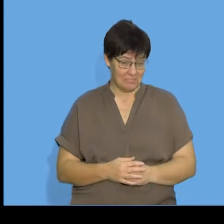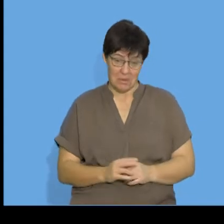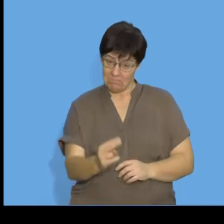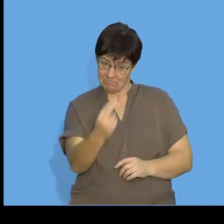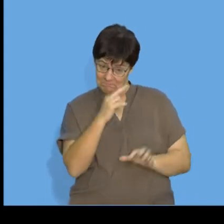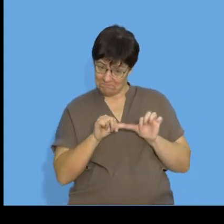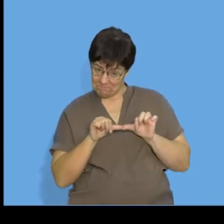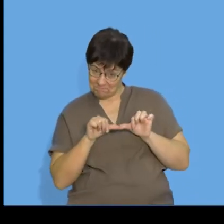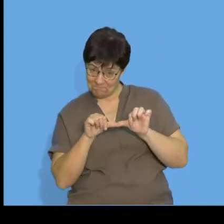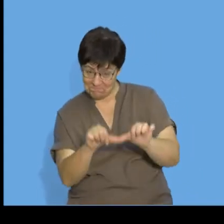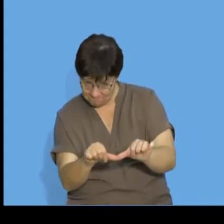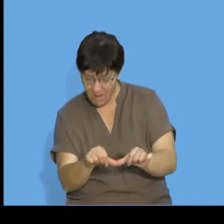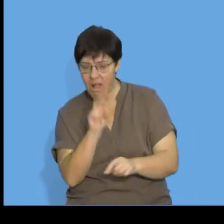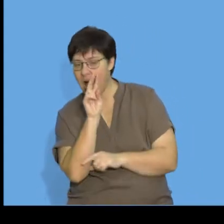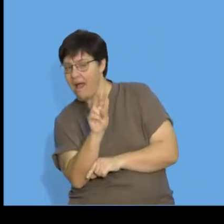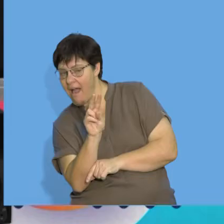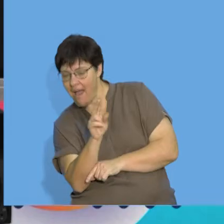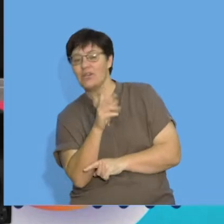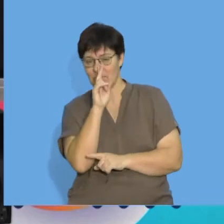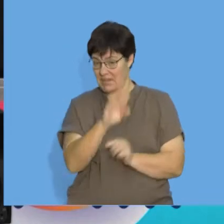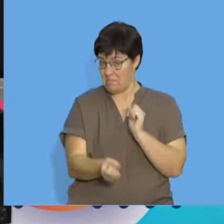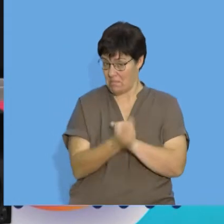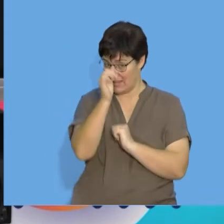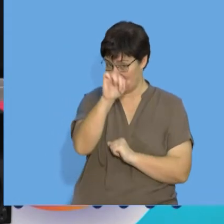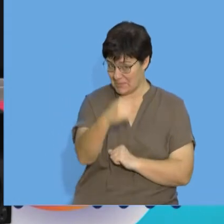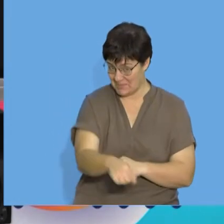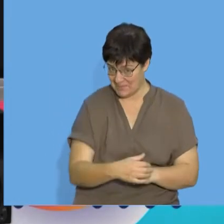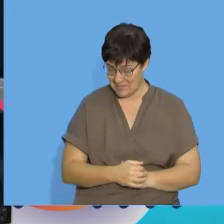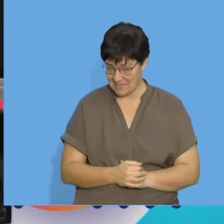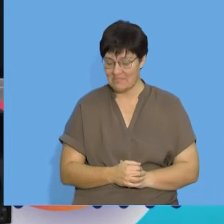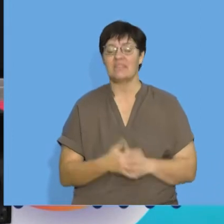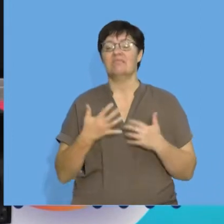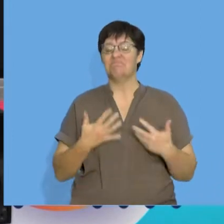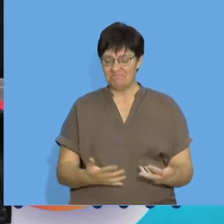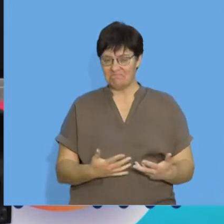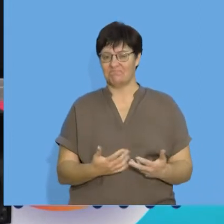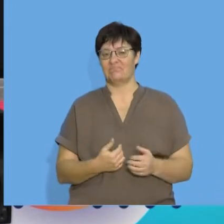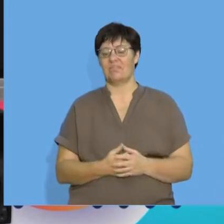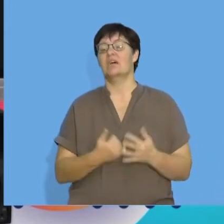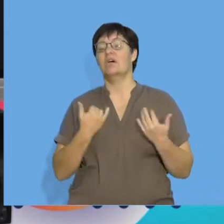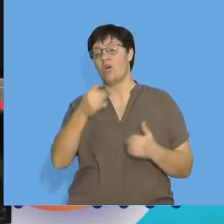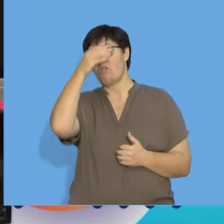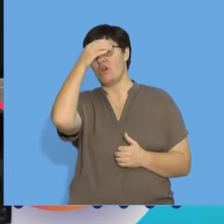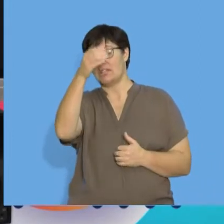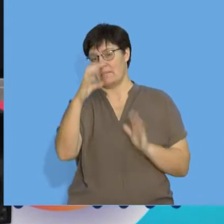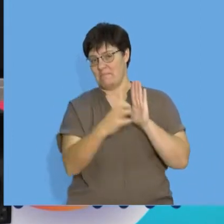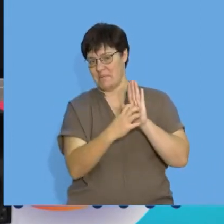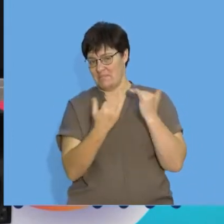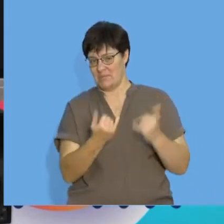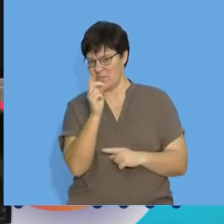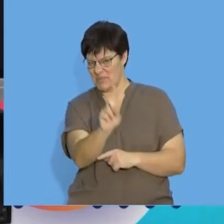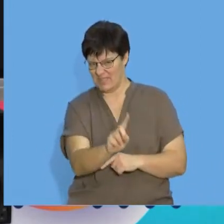with me during this lesson to see what that is. So, let's have a look at today's concept map.